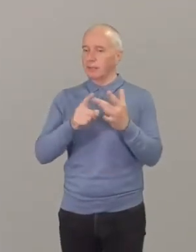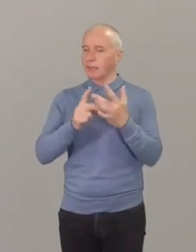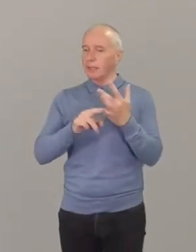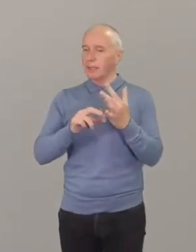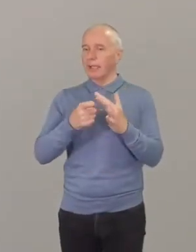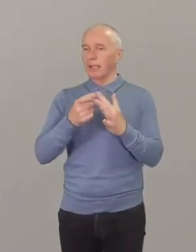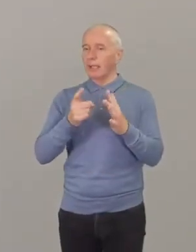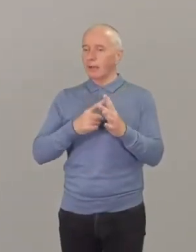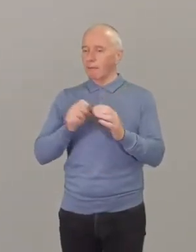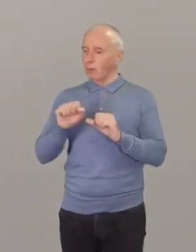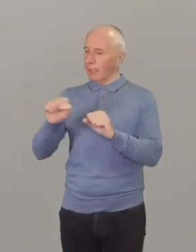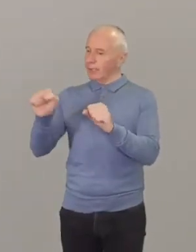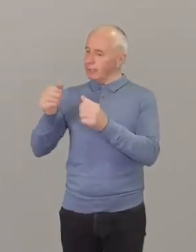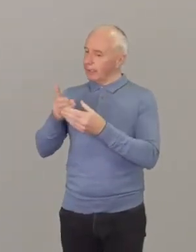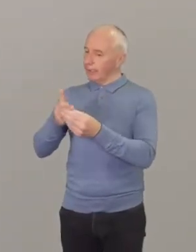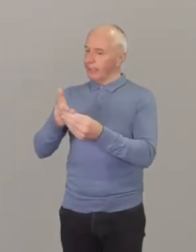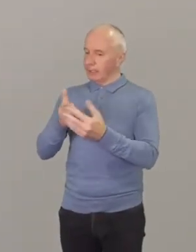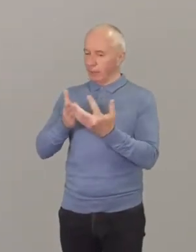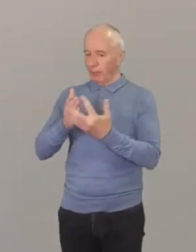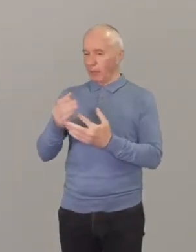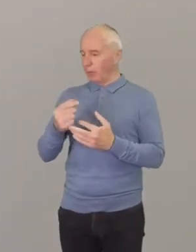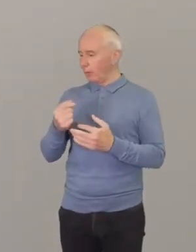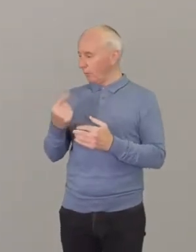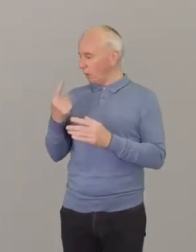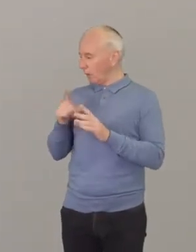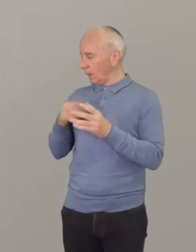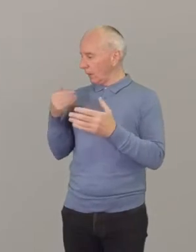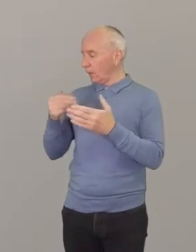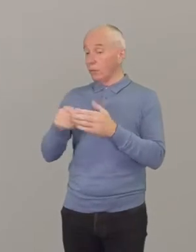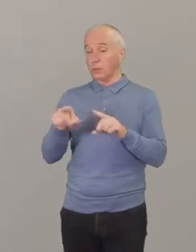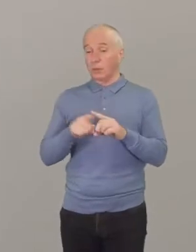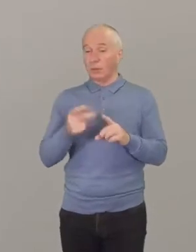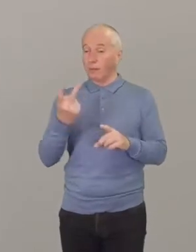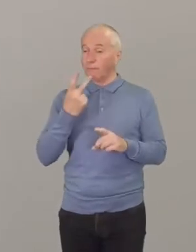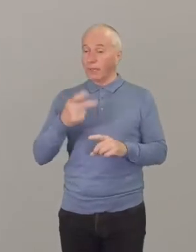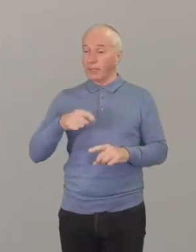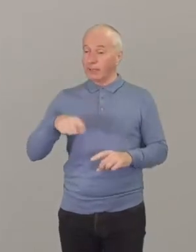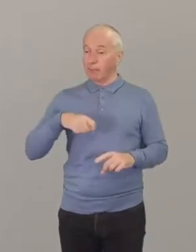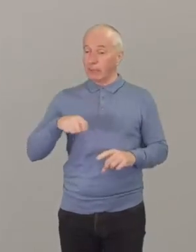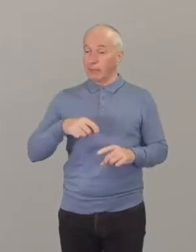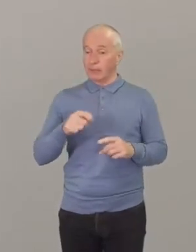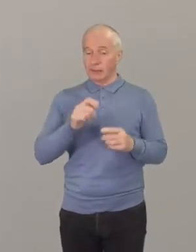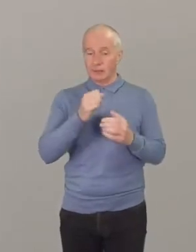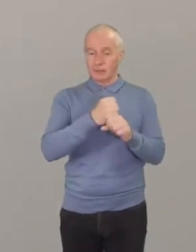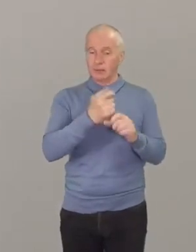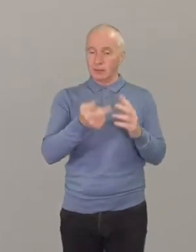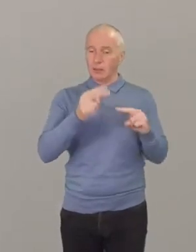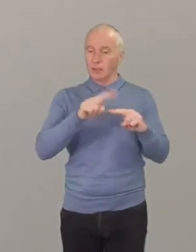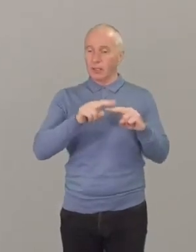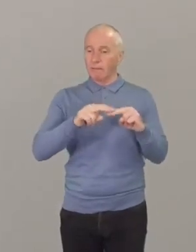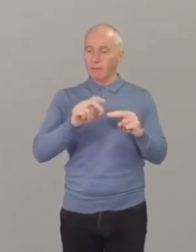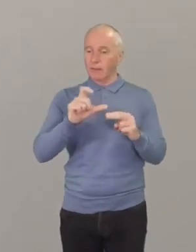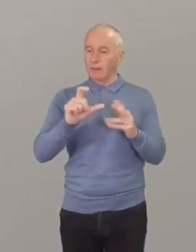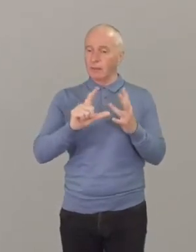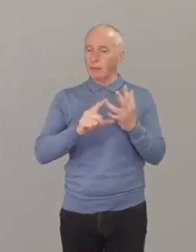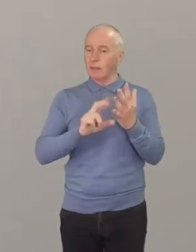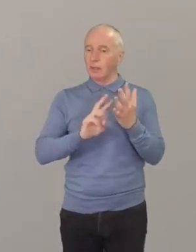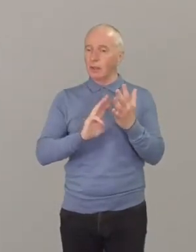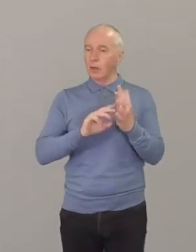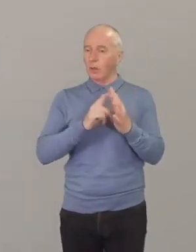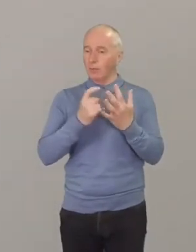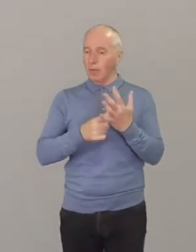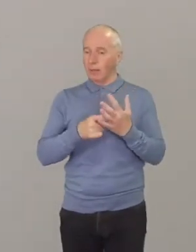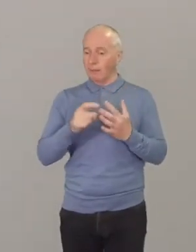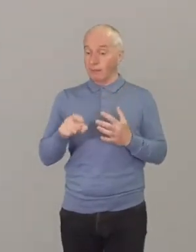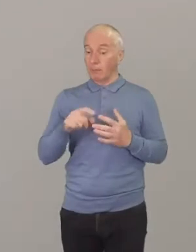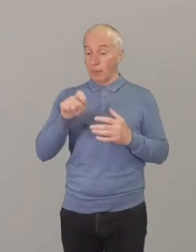past year and also to induct Vice President Jeff Colmer as our president for the year to come. Now some of